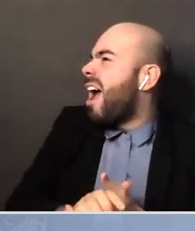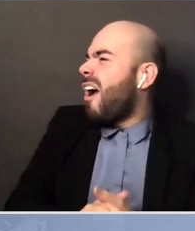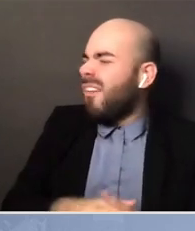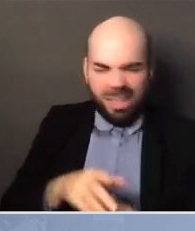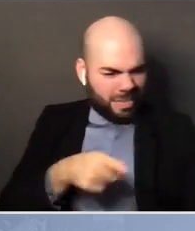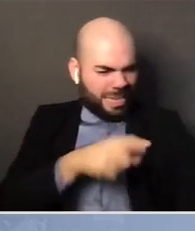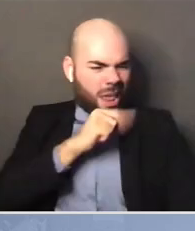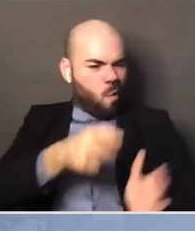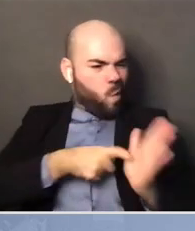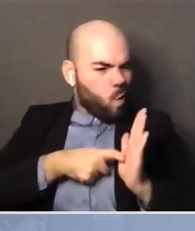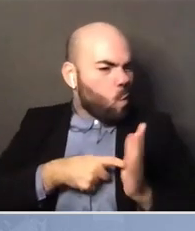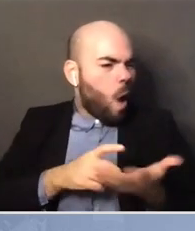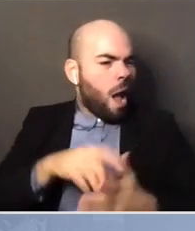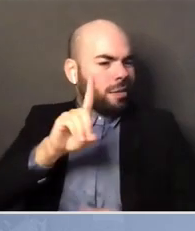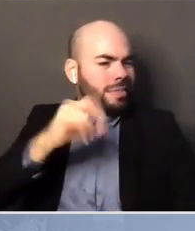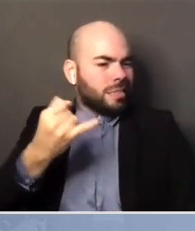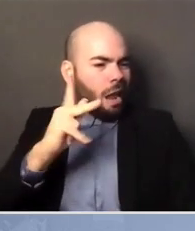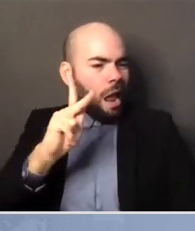DJ Khaled here. Go ahead.